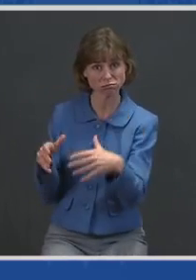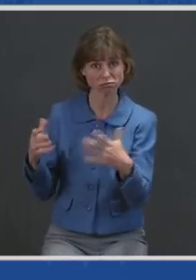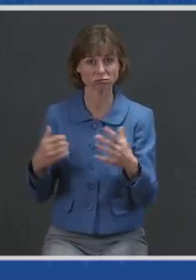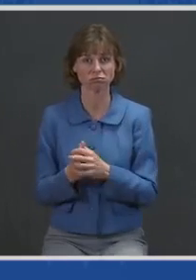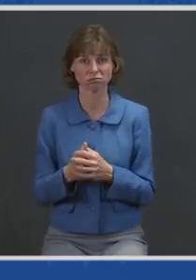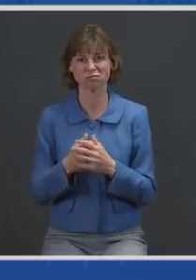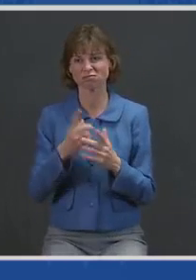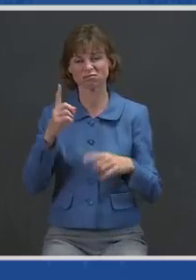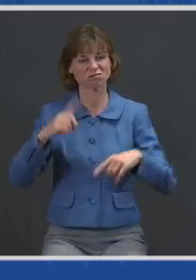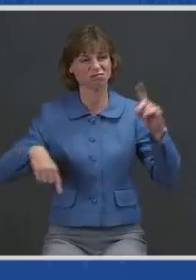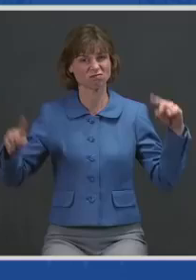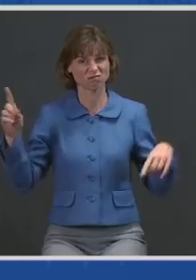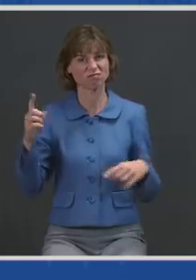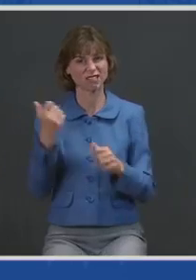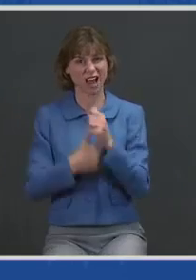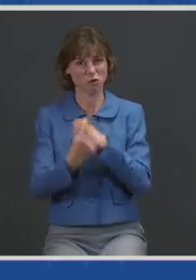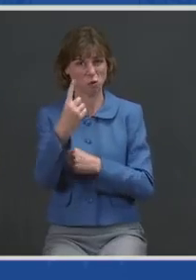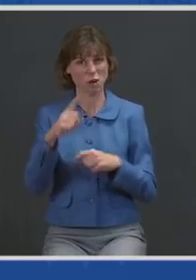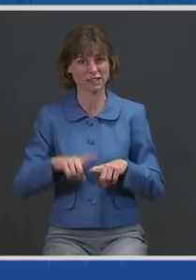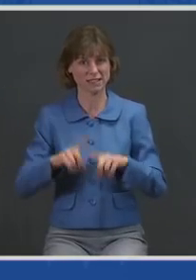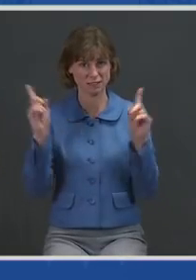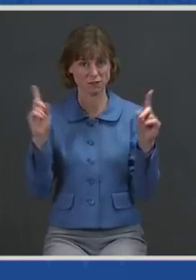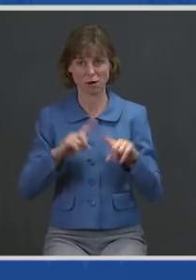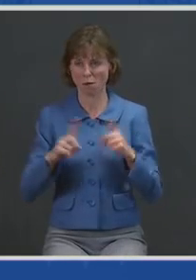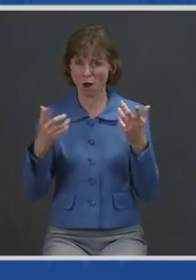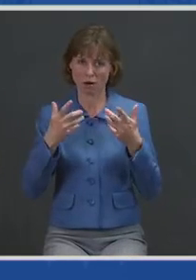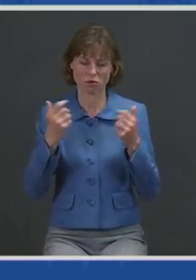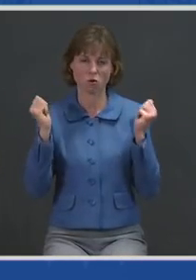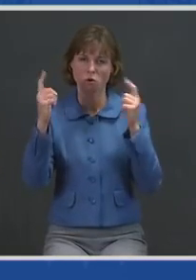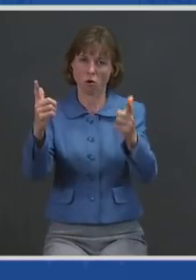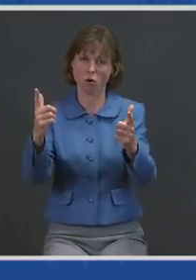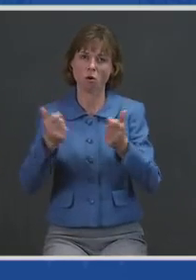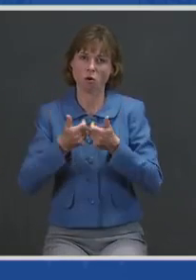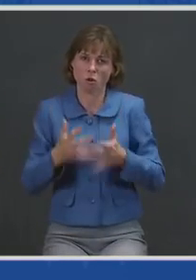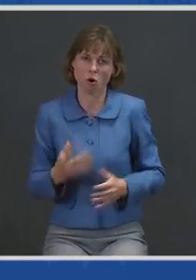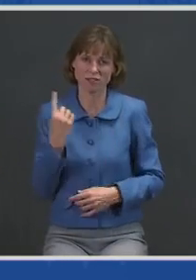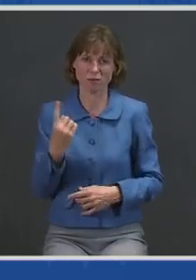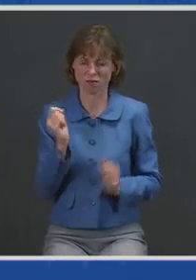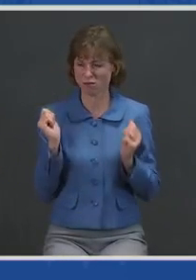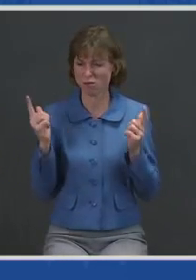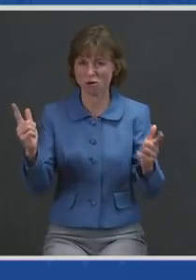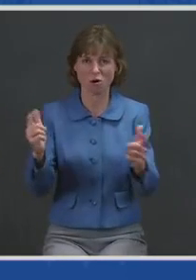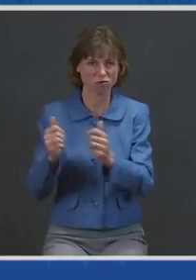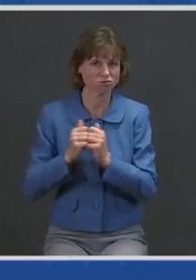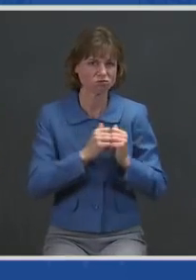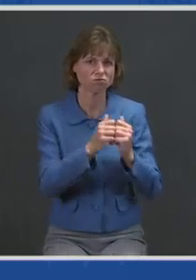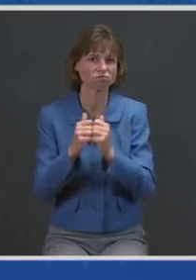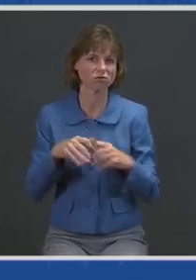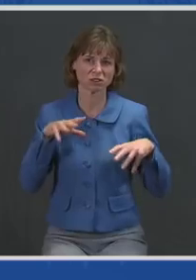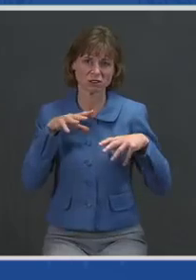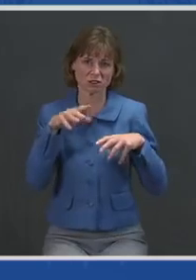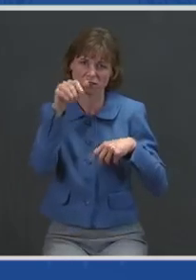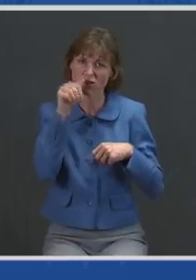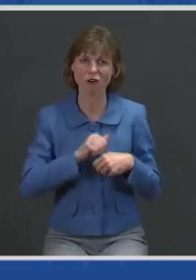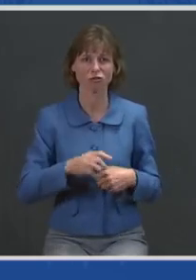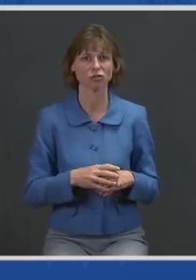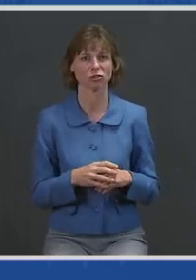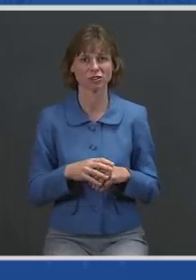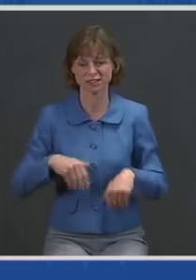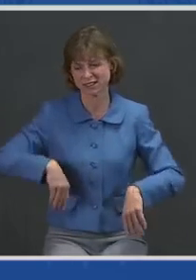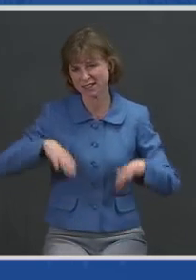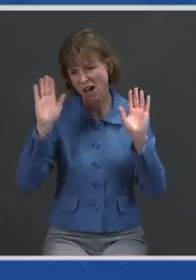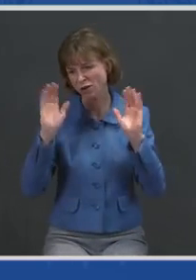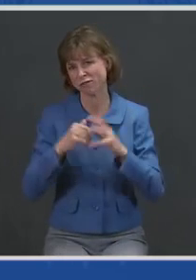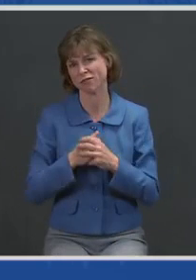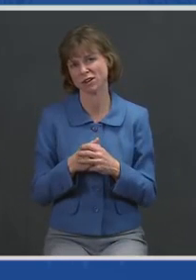lost something. A collective suffering, a collective sacrifice. A year filled with